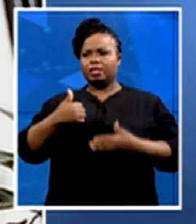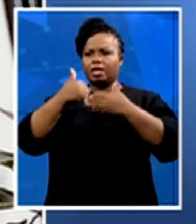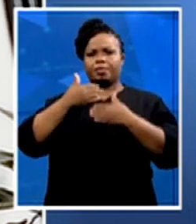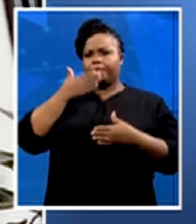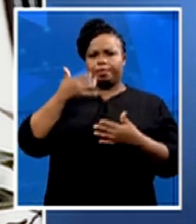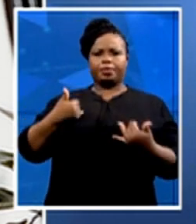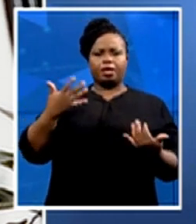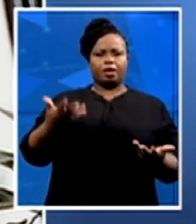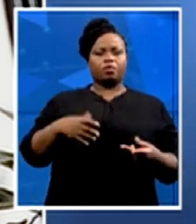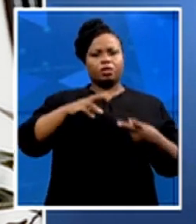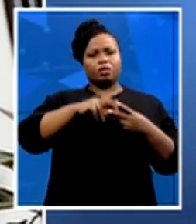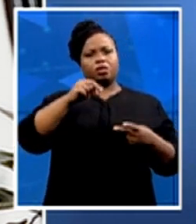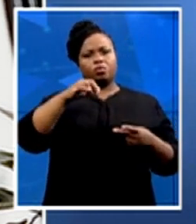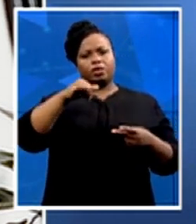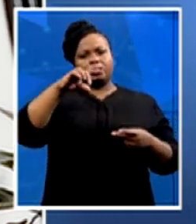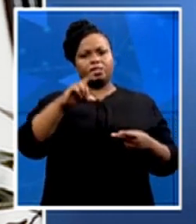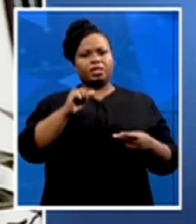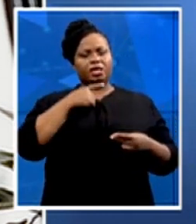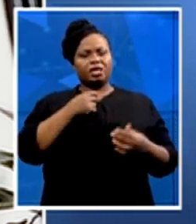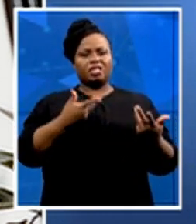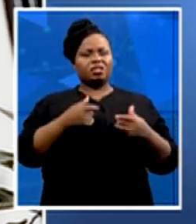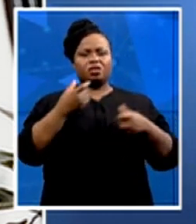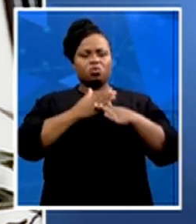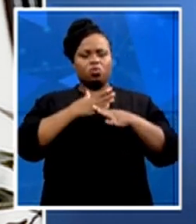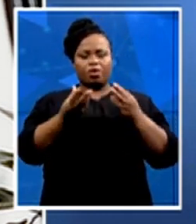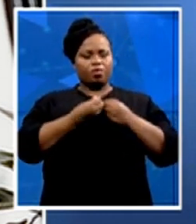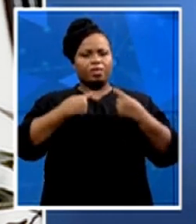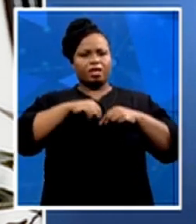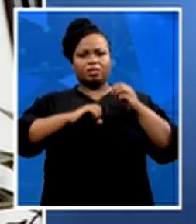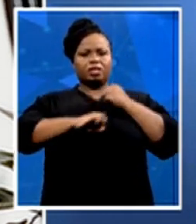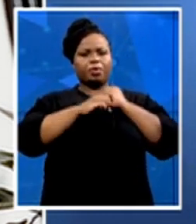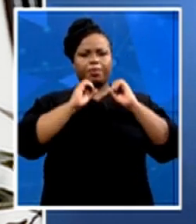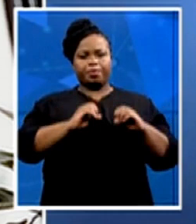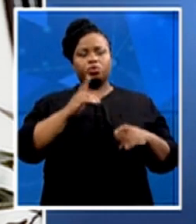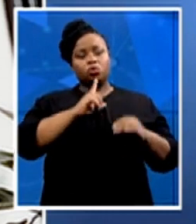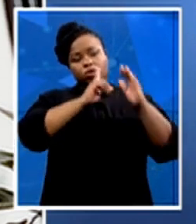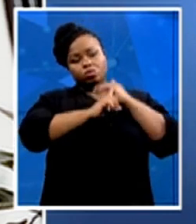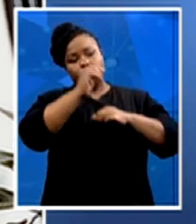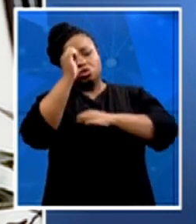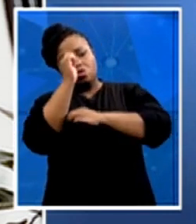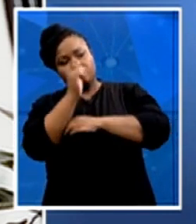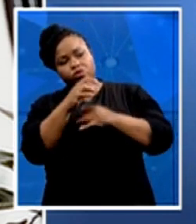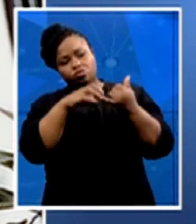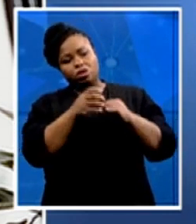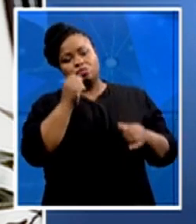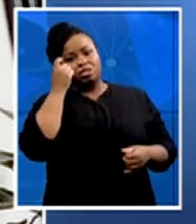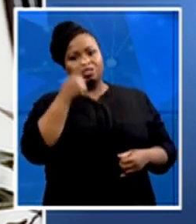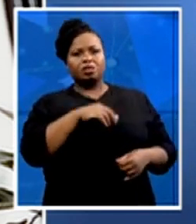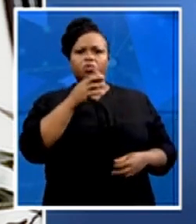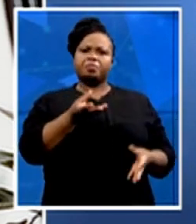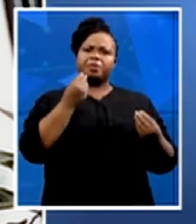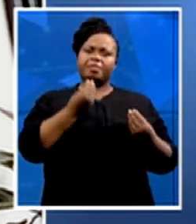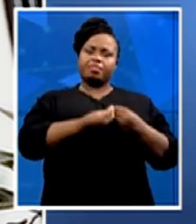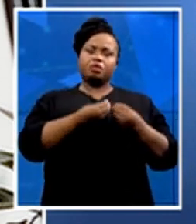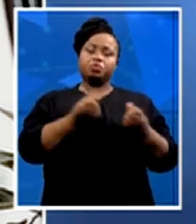us. And so we went to those offices to understand the issues. And, you know, we found things that were really shocking. So the issue